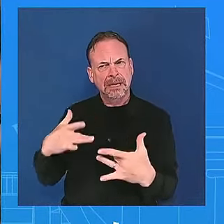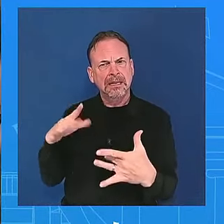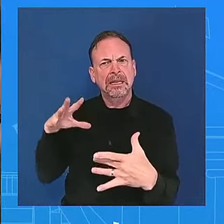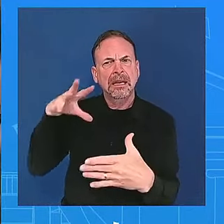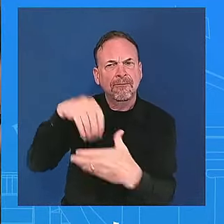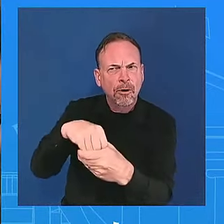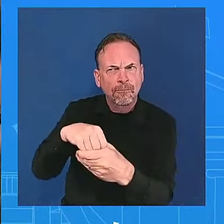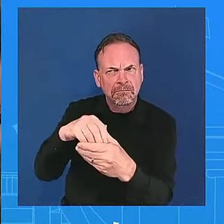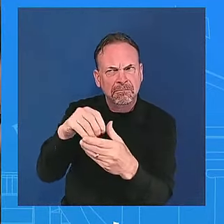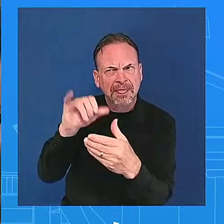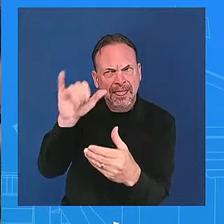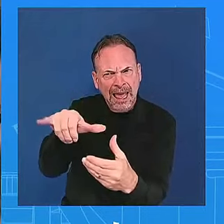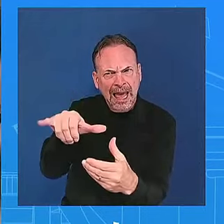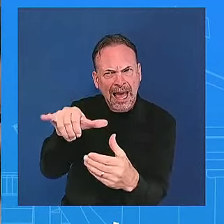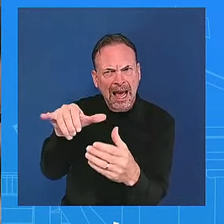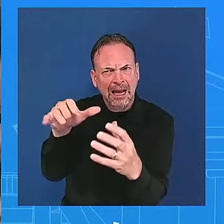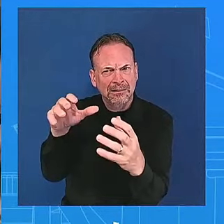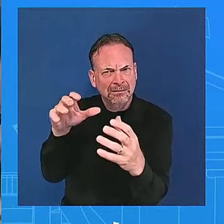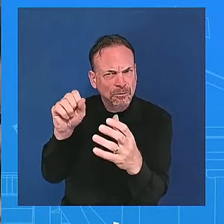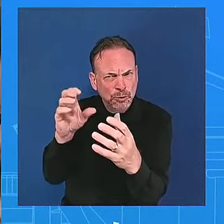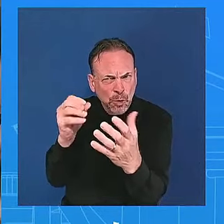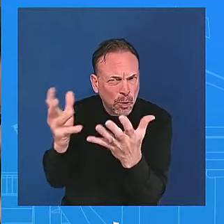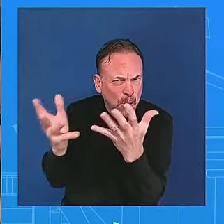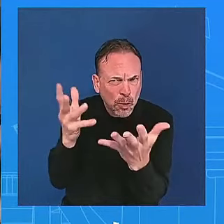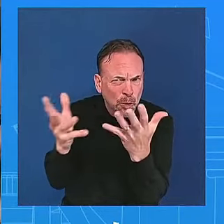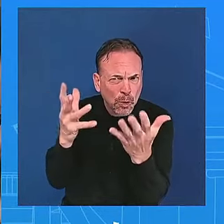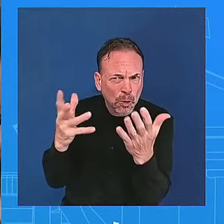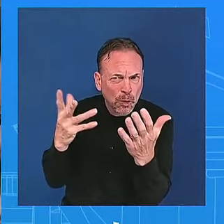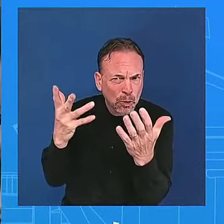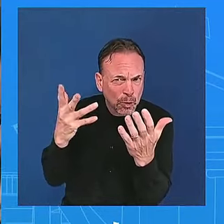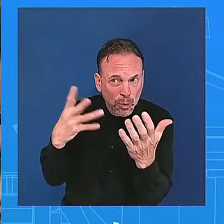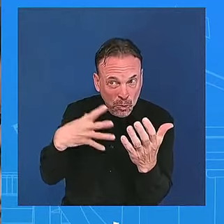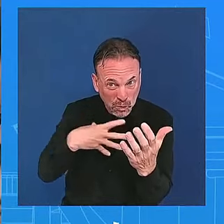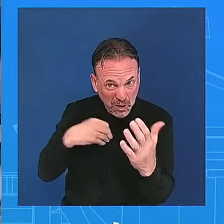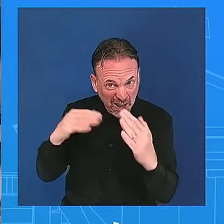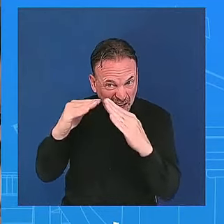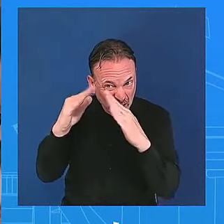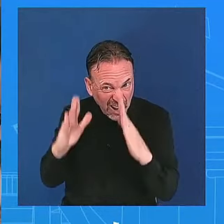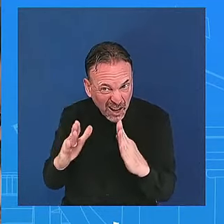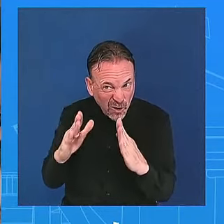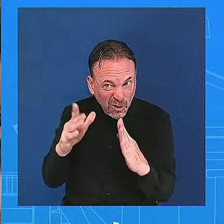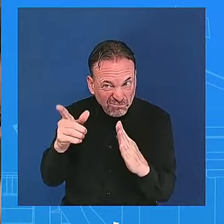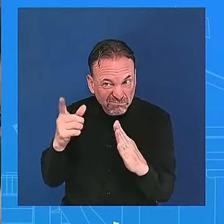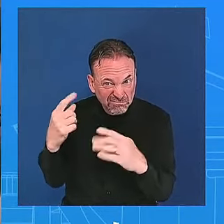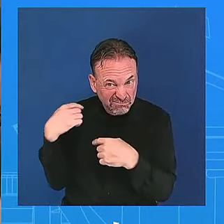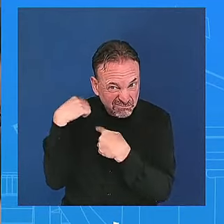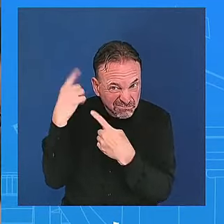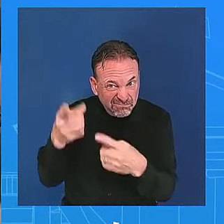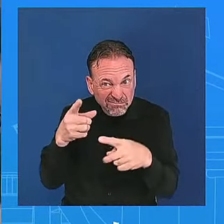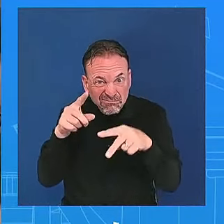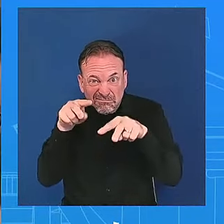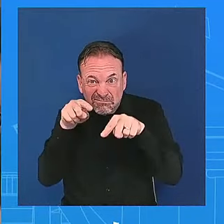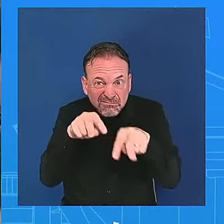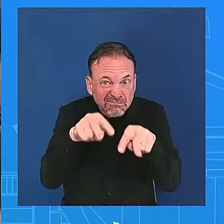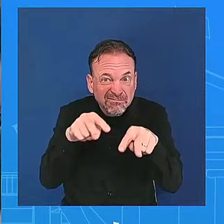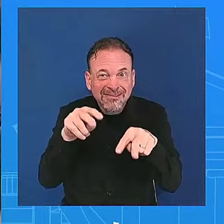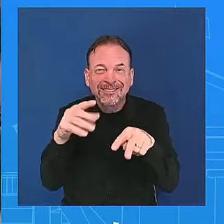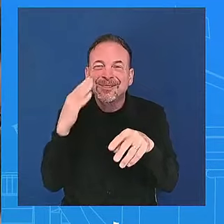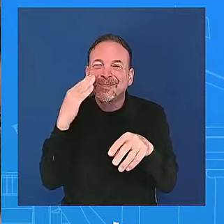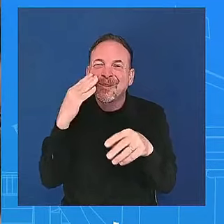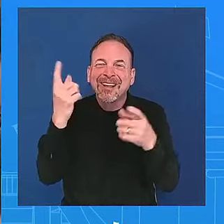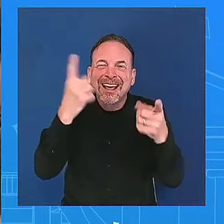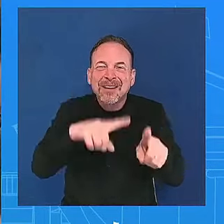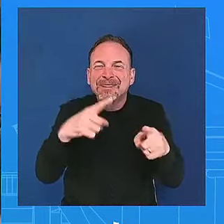house paying attention to the recent controversy about donald trump yeah uh going there tomorrow and um